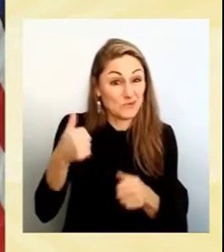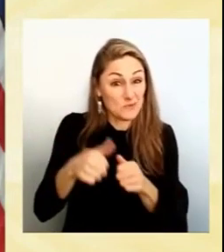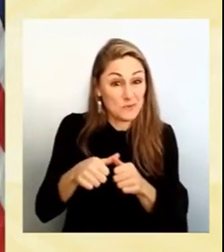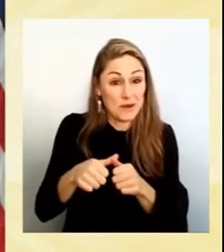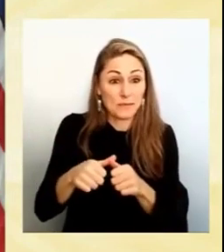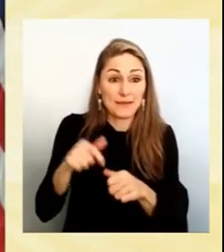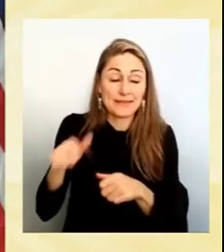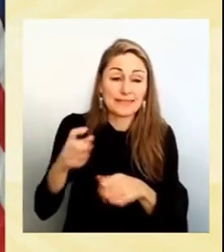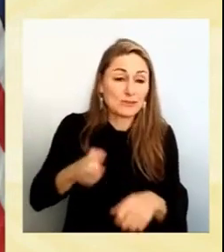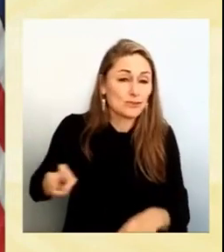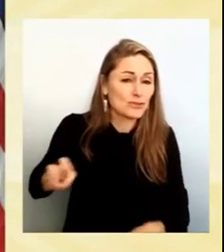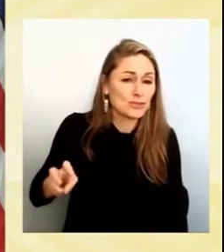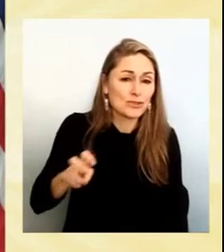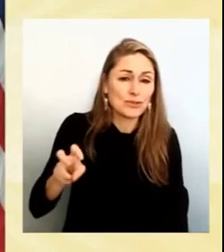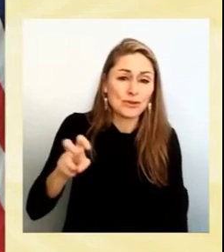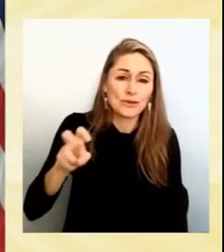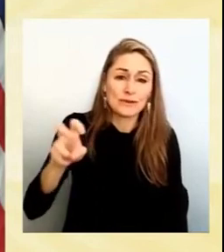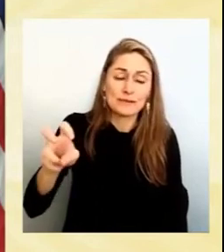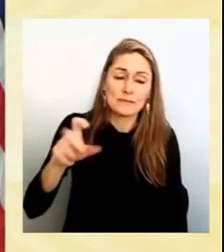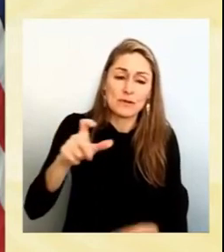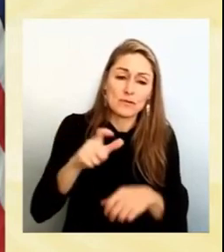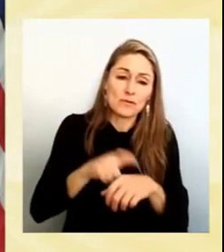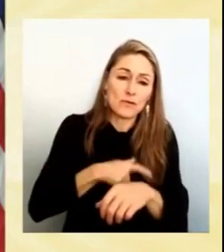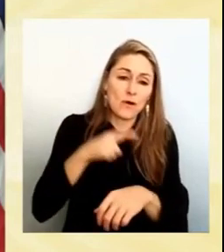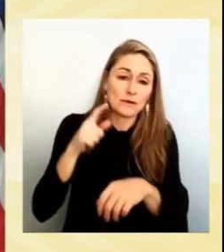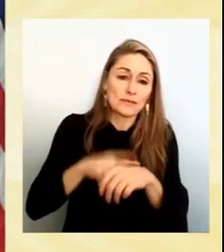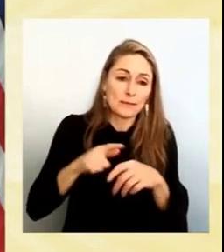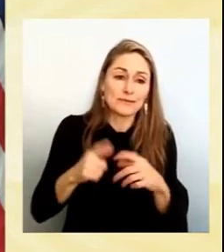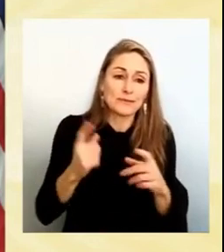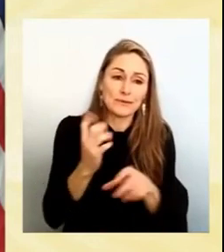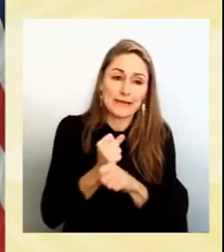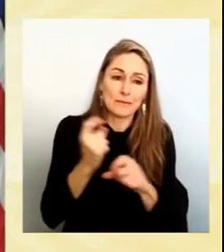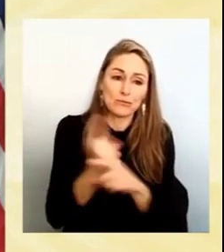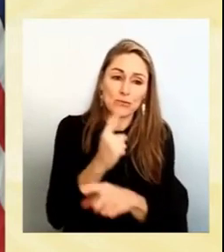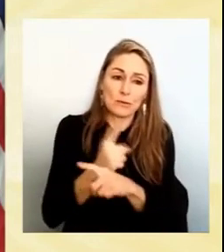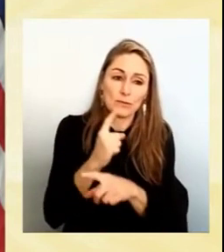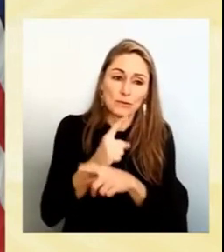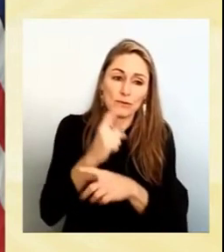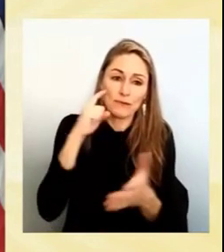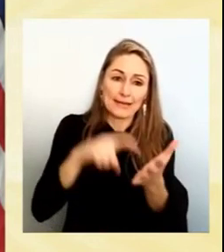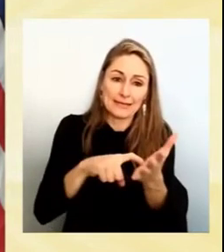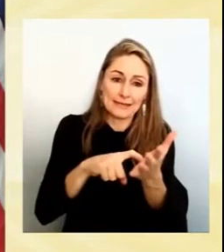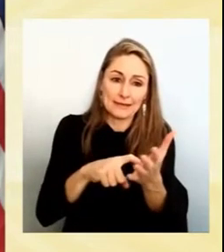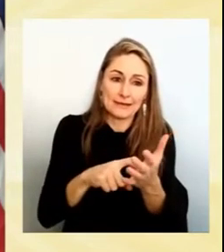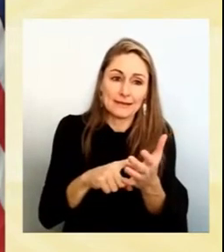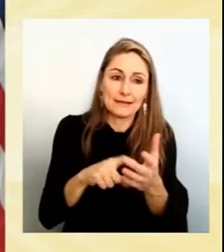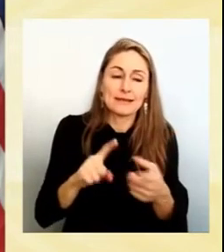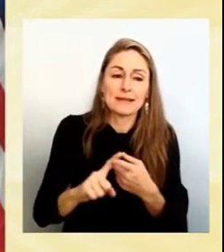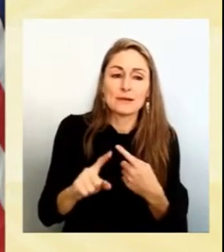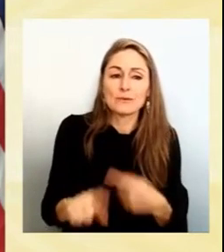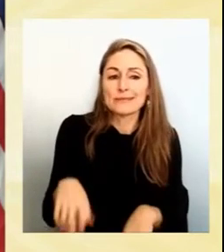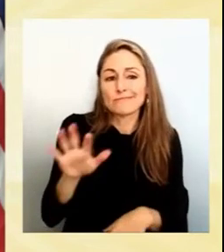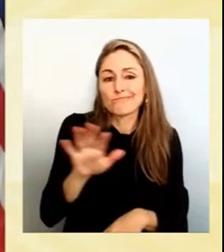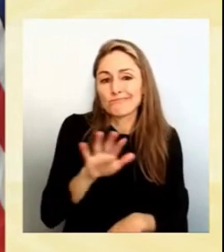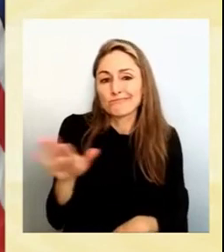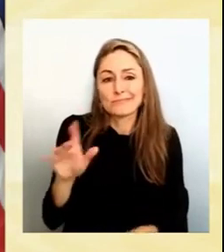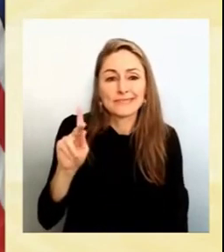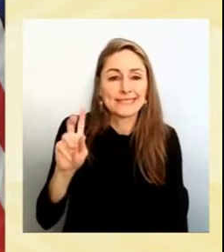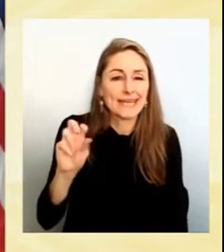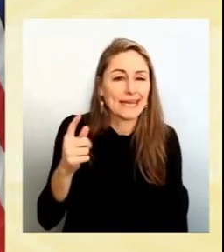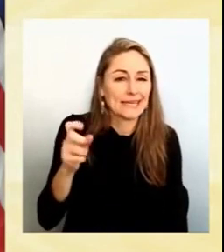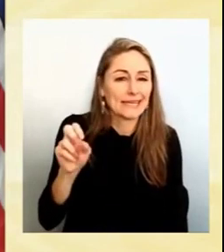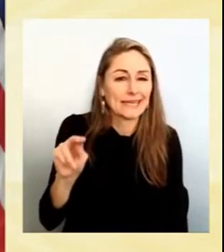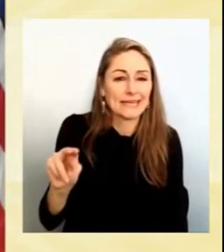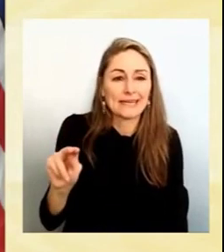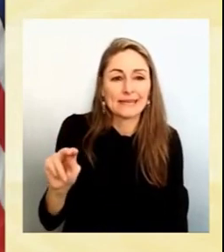journey has been sometimes to get proper recognition. It was the Pekagan Band who taught me to say bojo